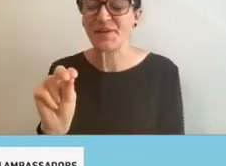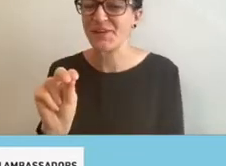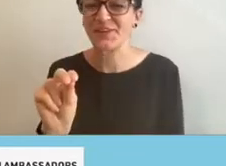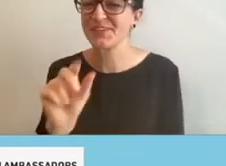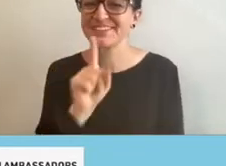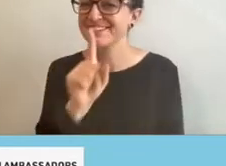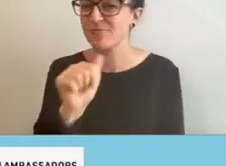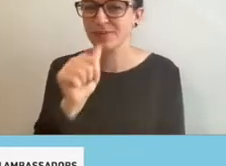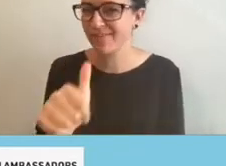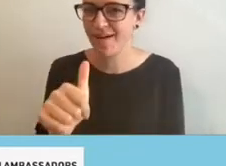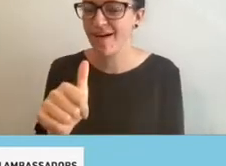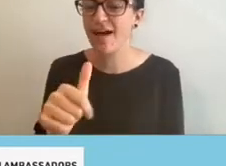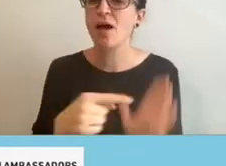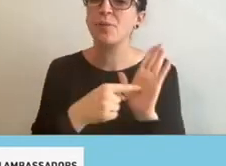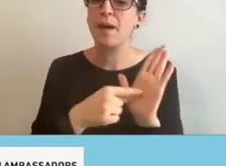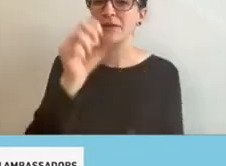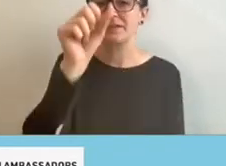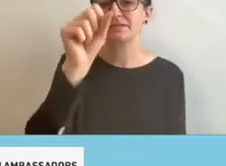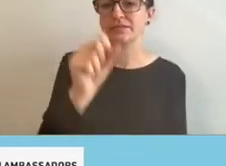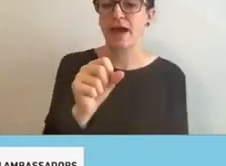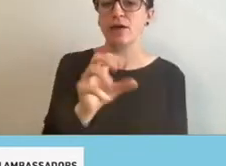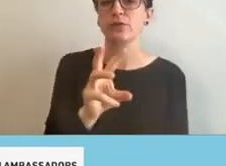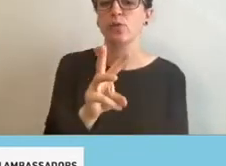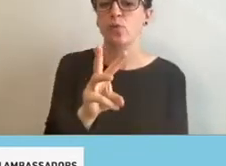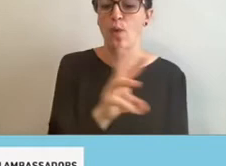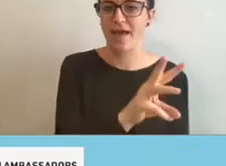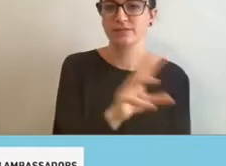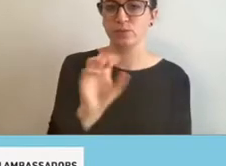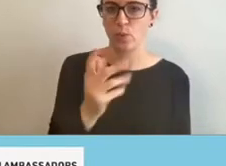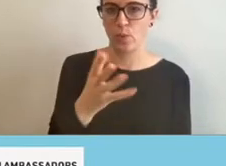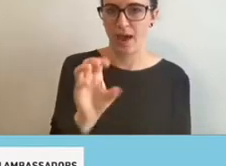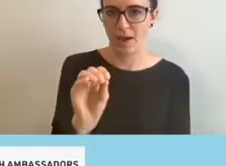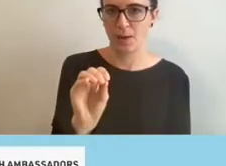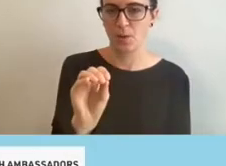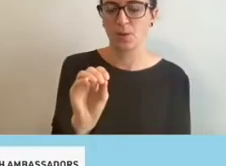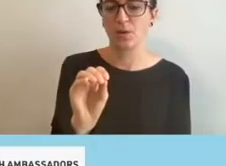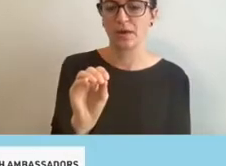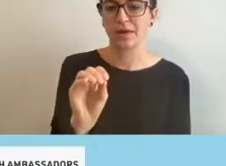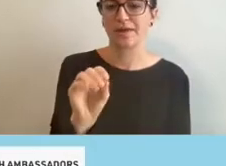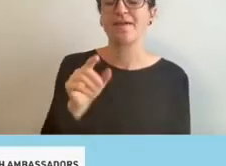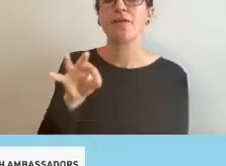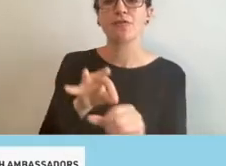voted most likely to tell you to get off his lawn from Cincinnati.